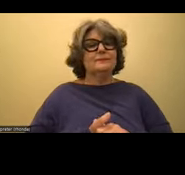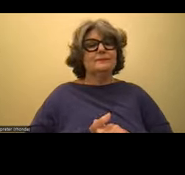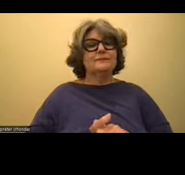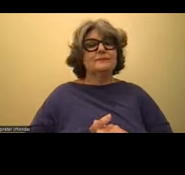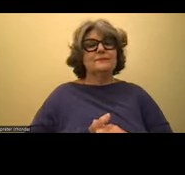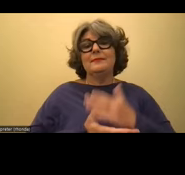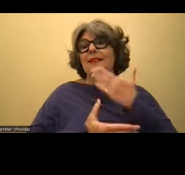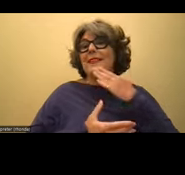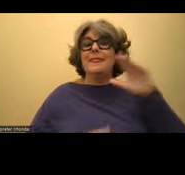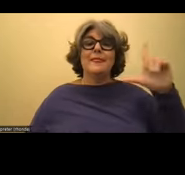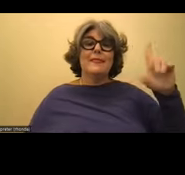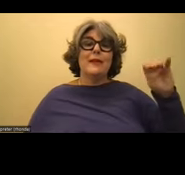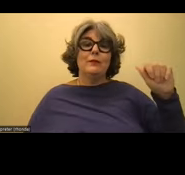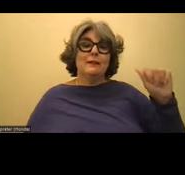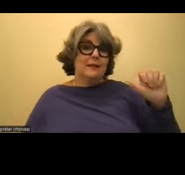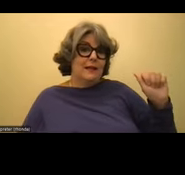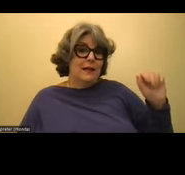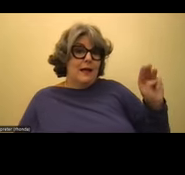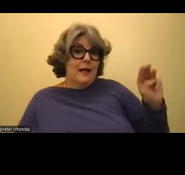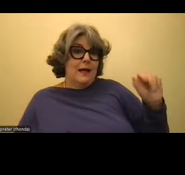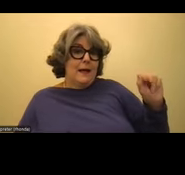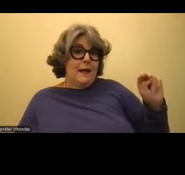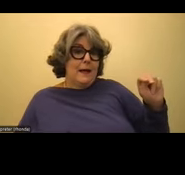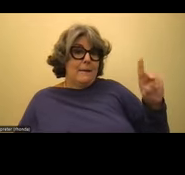Thanks, Lisa. Lisa. Amanda, did you want to add anything there?